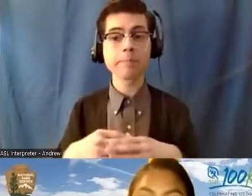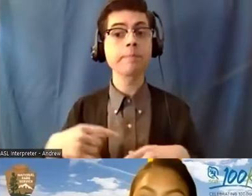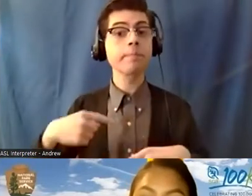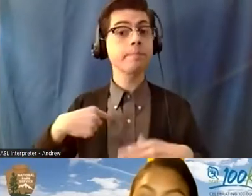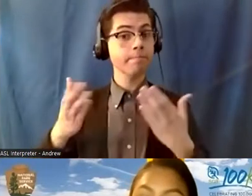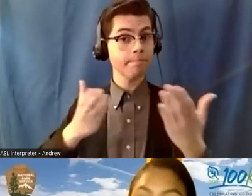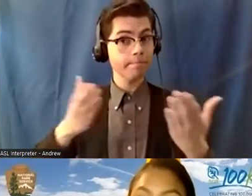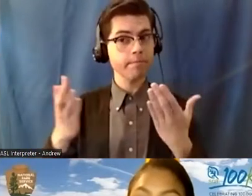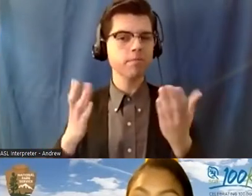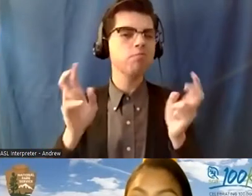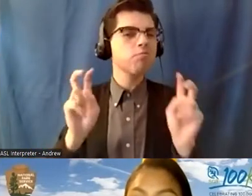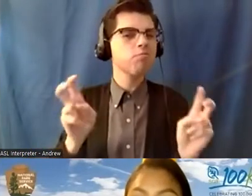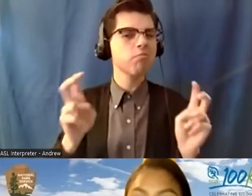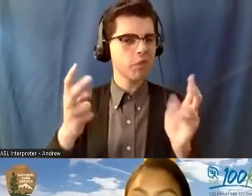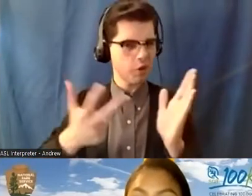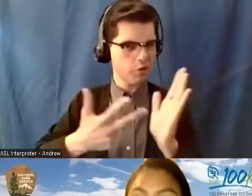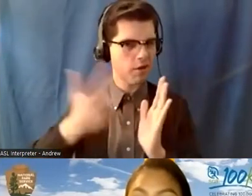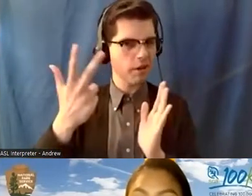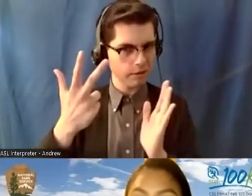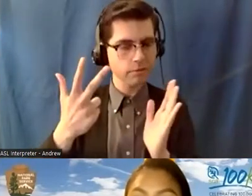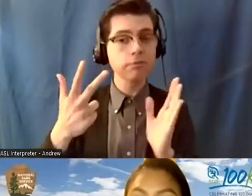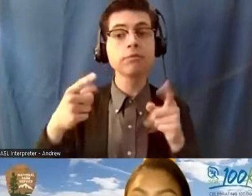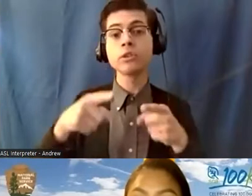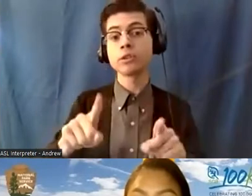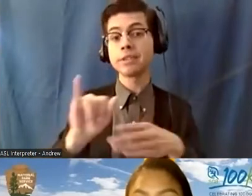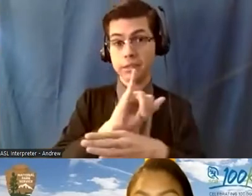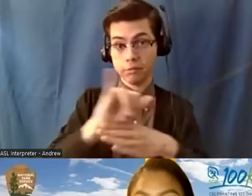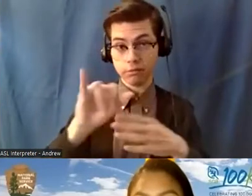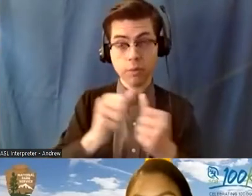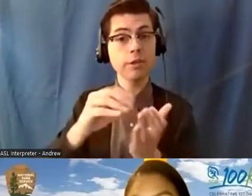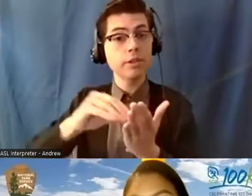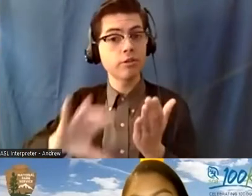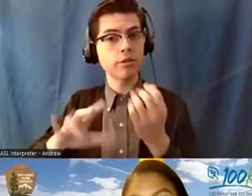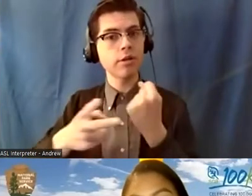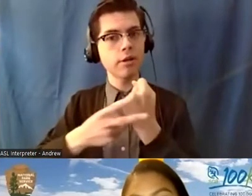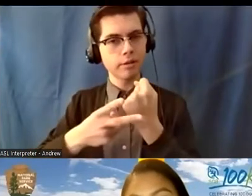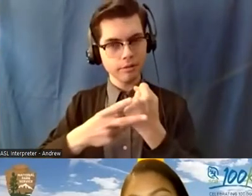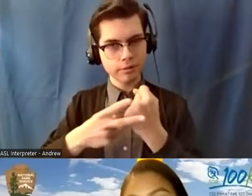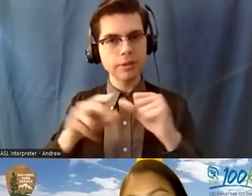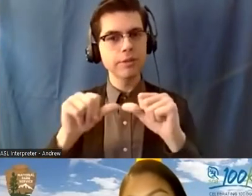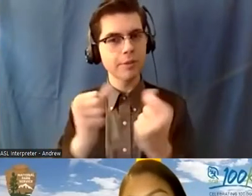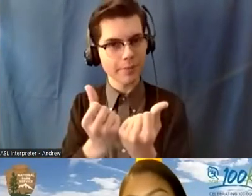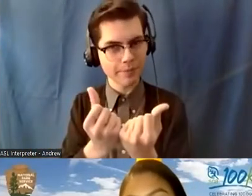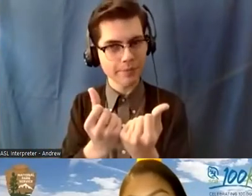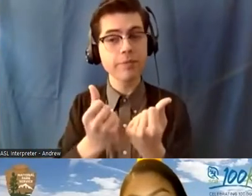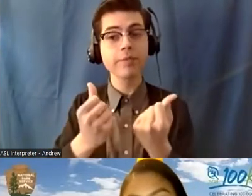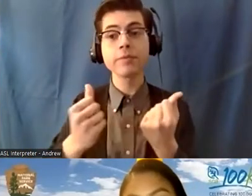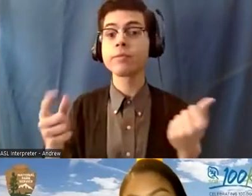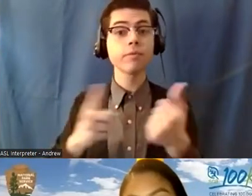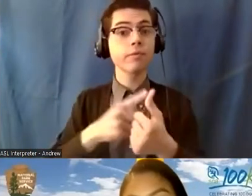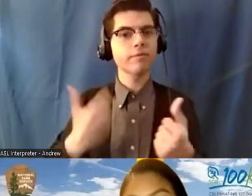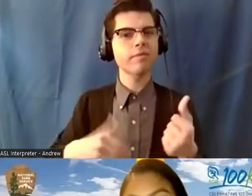served technically three times during internships with the Student Conservation Association. First as a